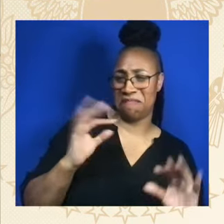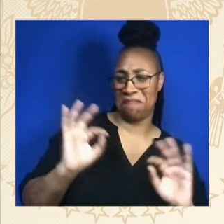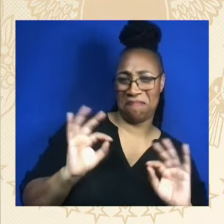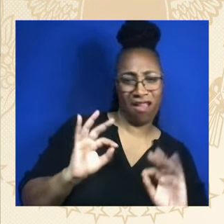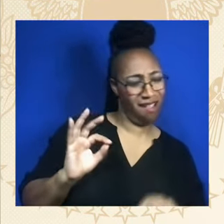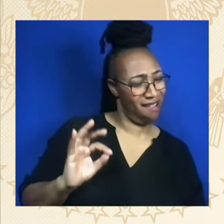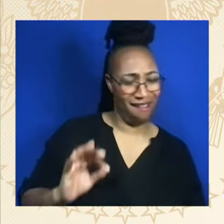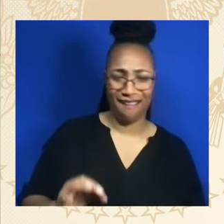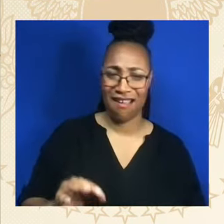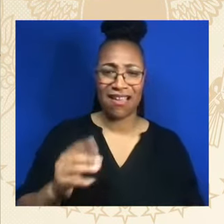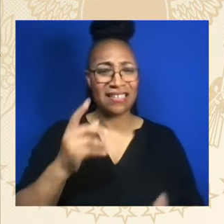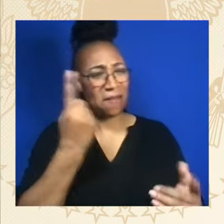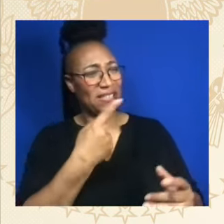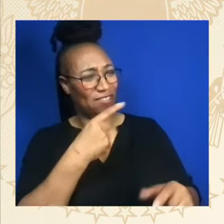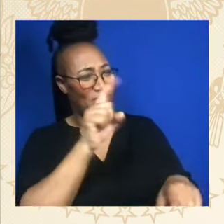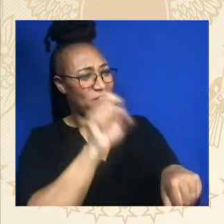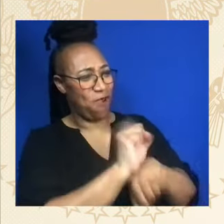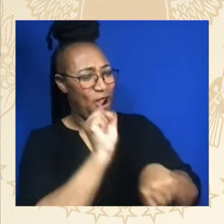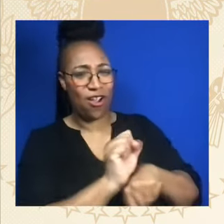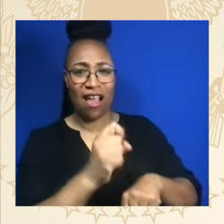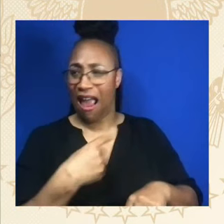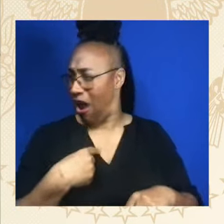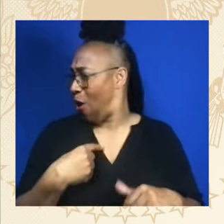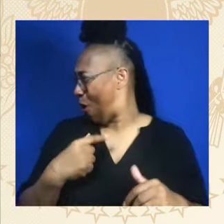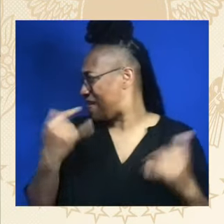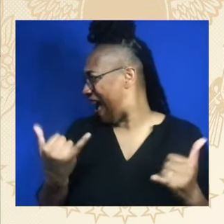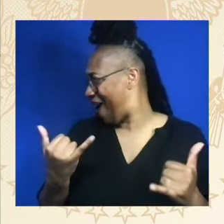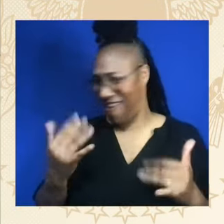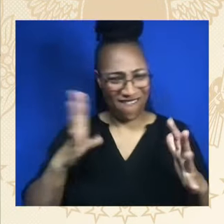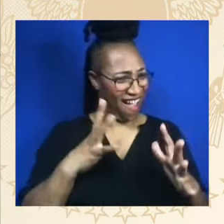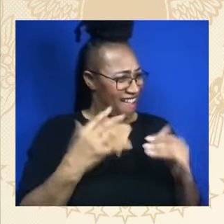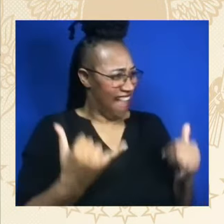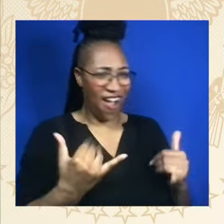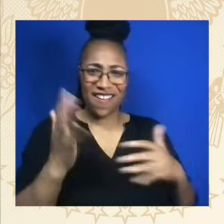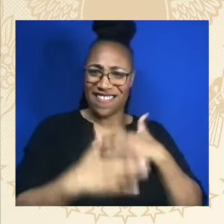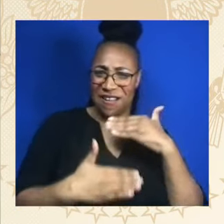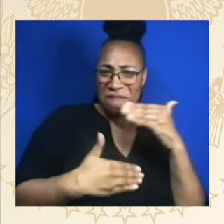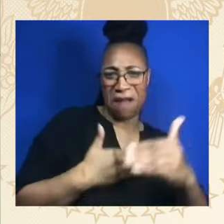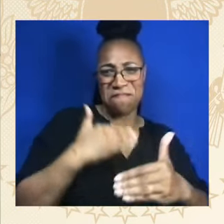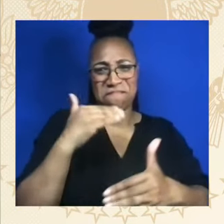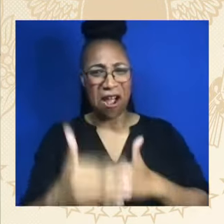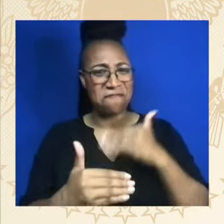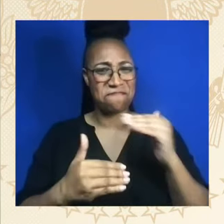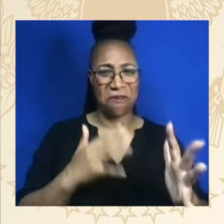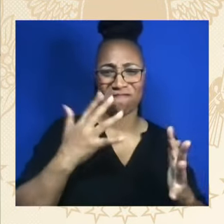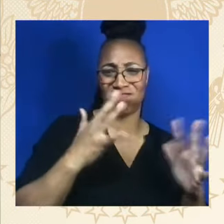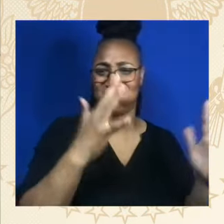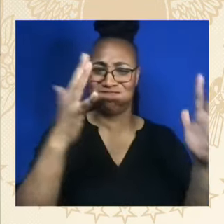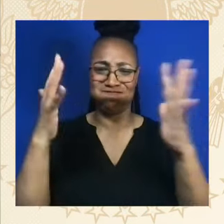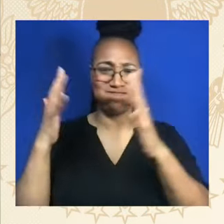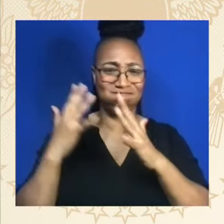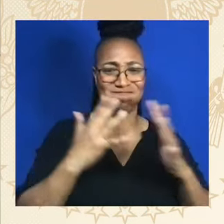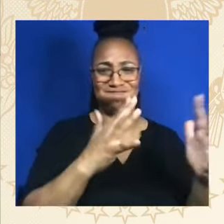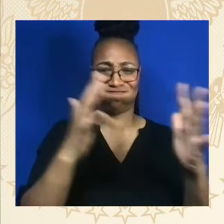Folks, folks, I don't think the good Lord brought us anything this far to leave us behind.